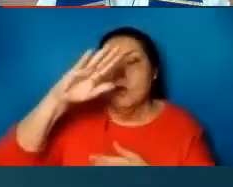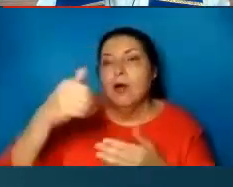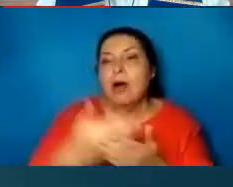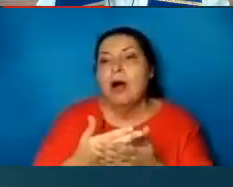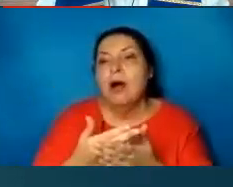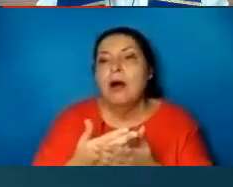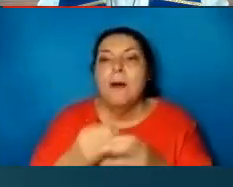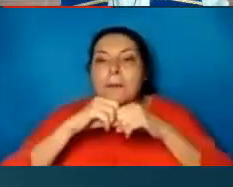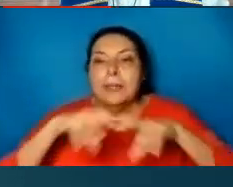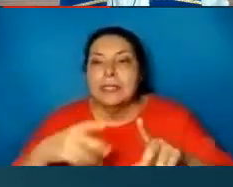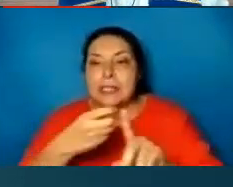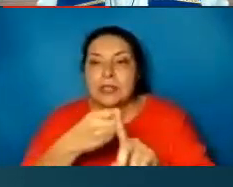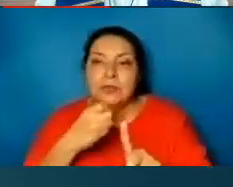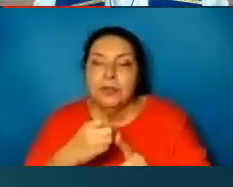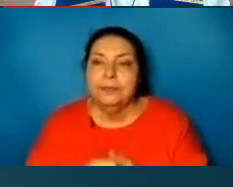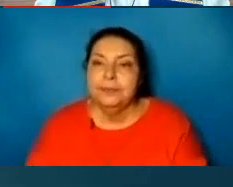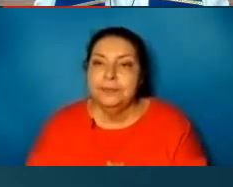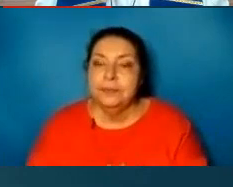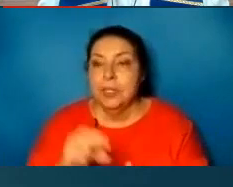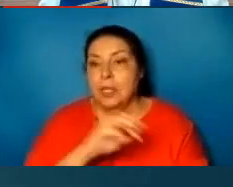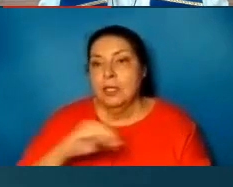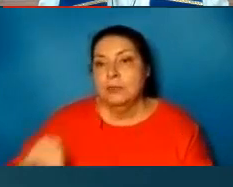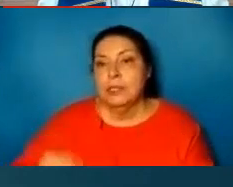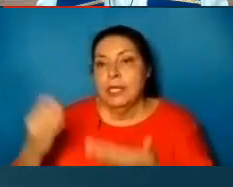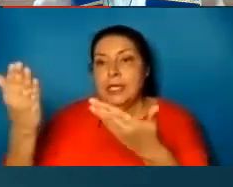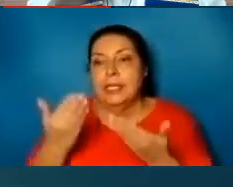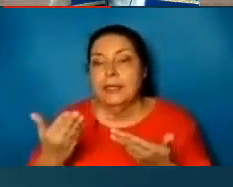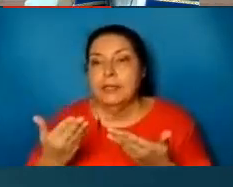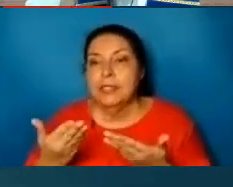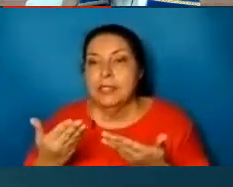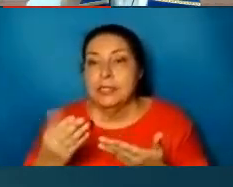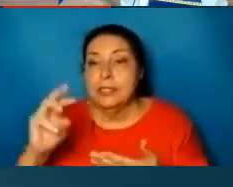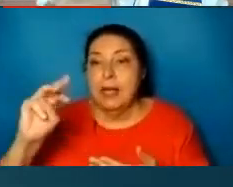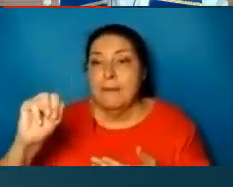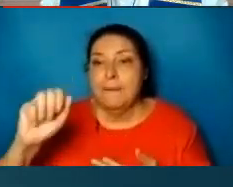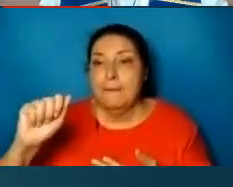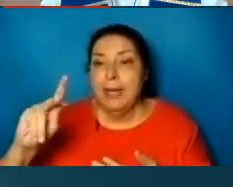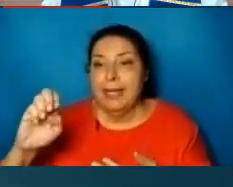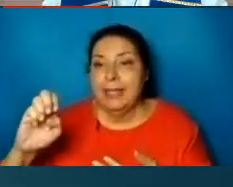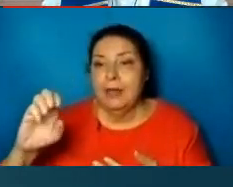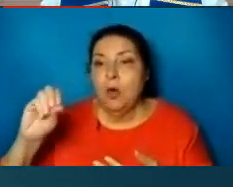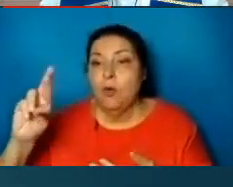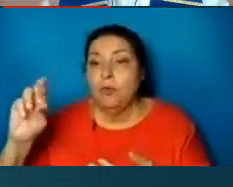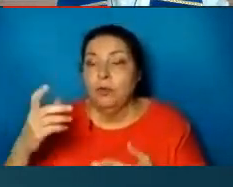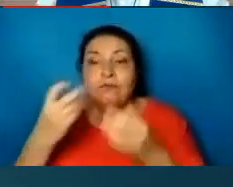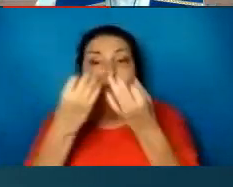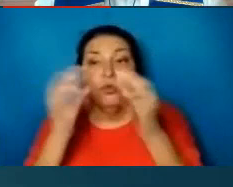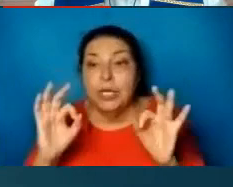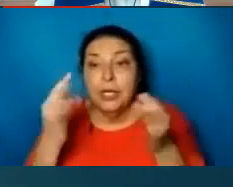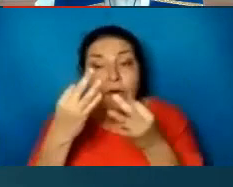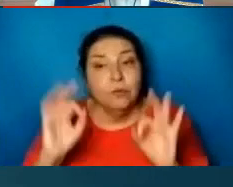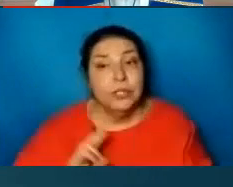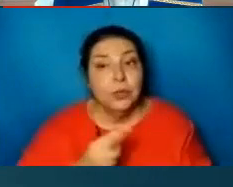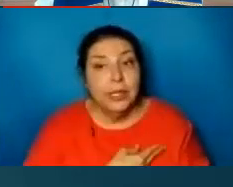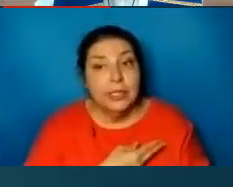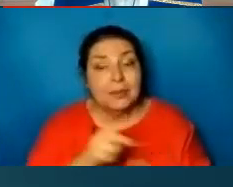blessings flow. The Messiah gives us this makeover free of charge. Free to us, but at a great